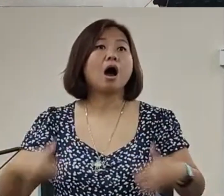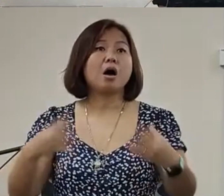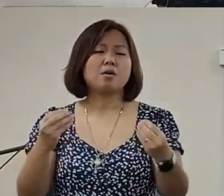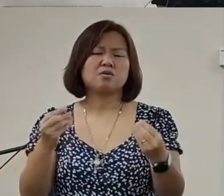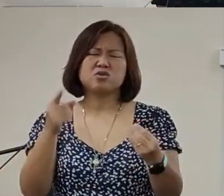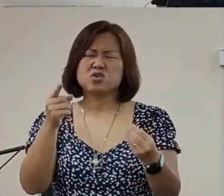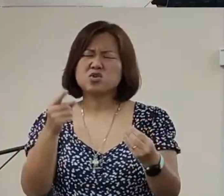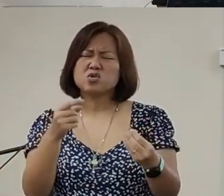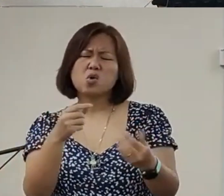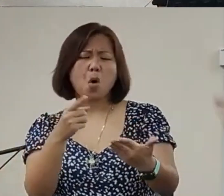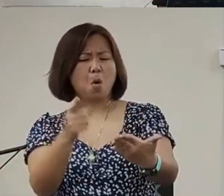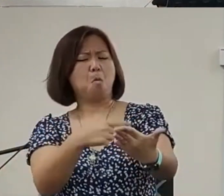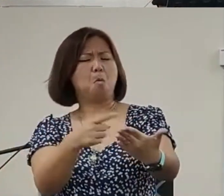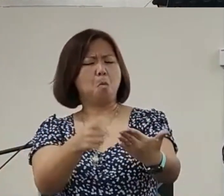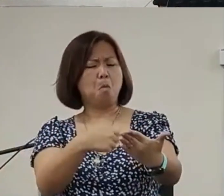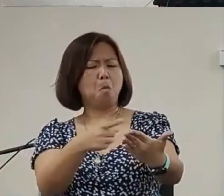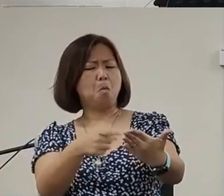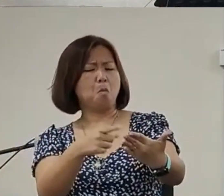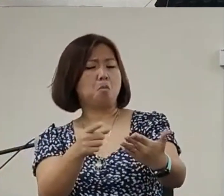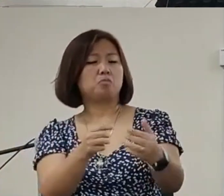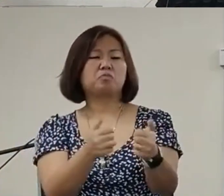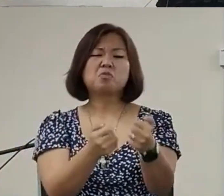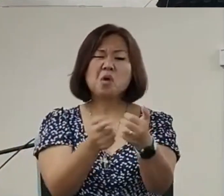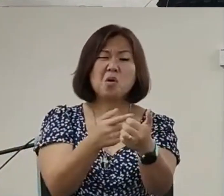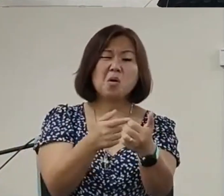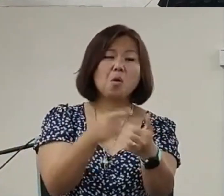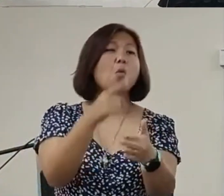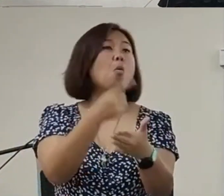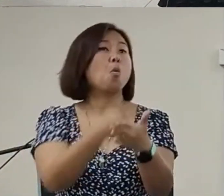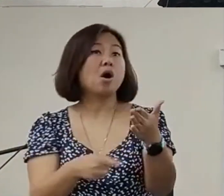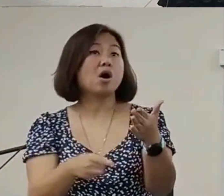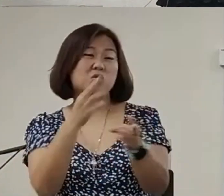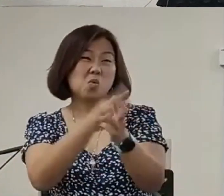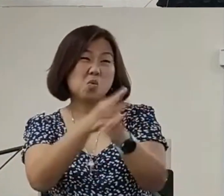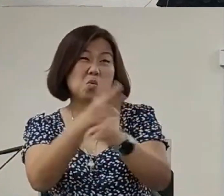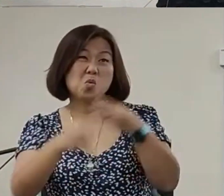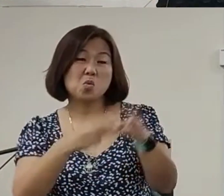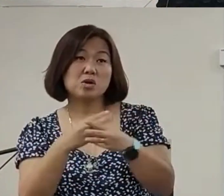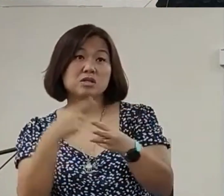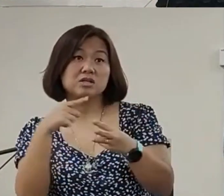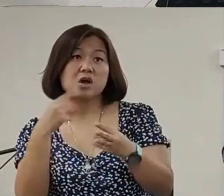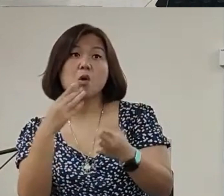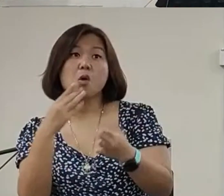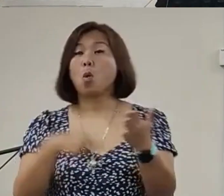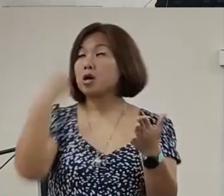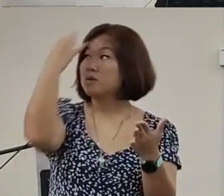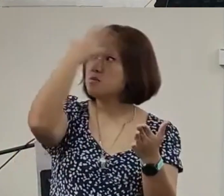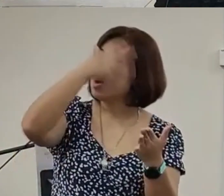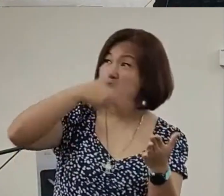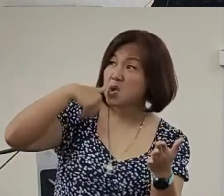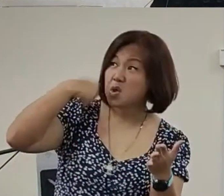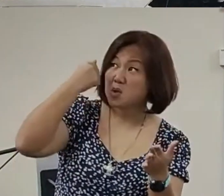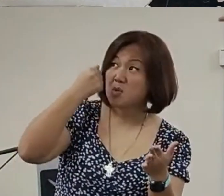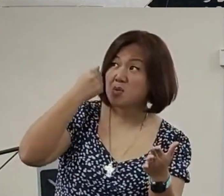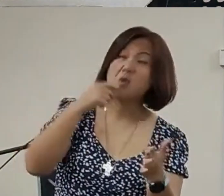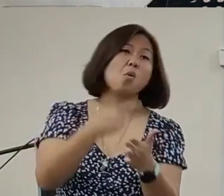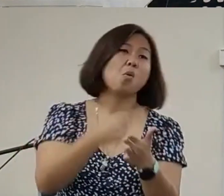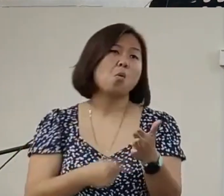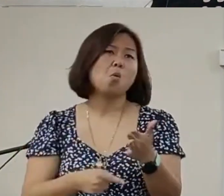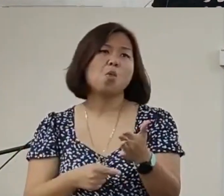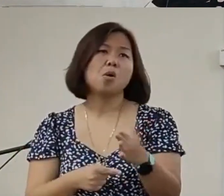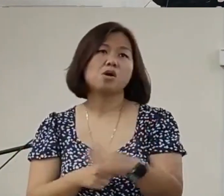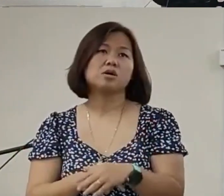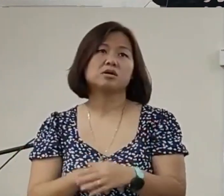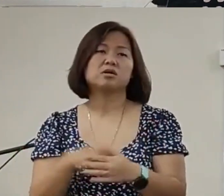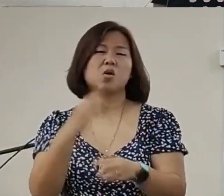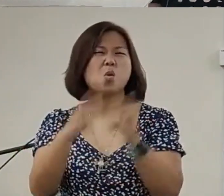spend the whole dayOn listening to whatThe world have to sayWhat isWhat is beautifulWhat isWhat is thisWhat is